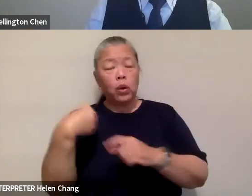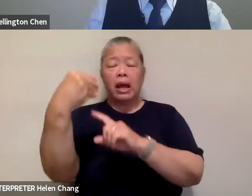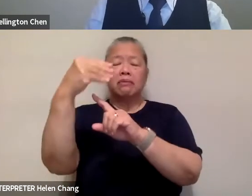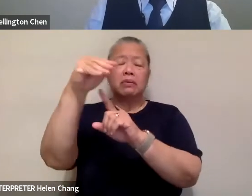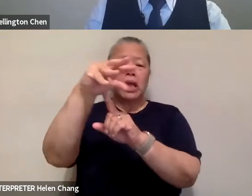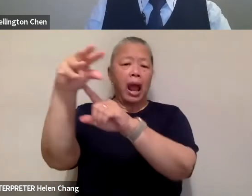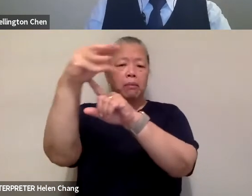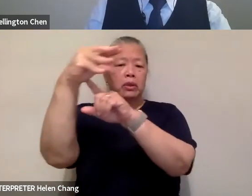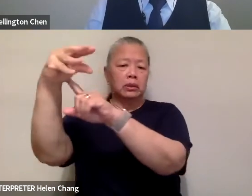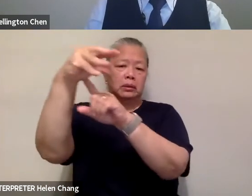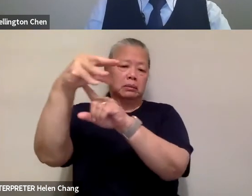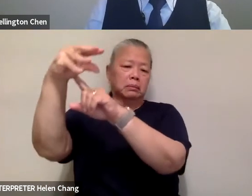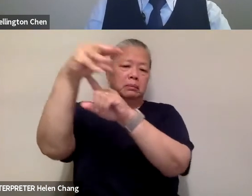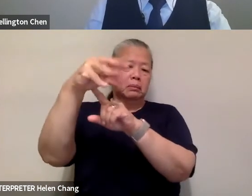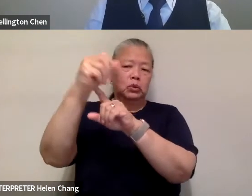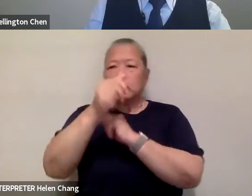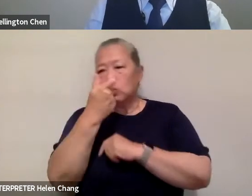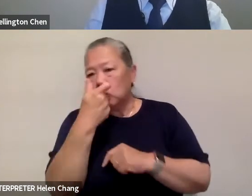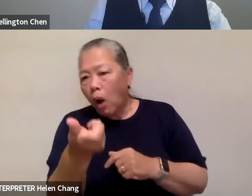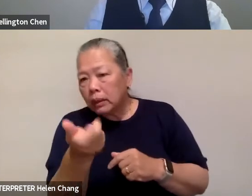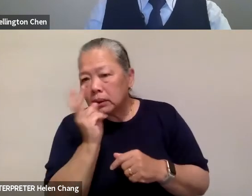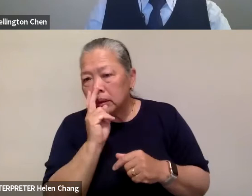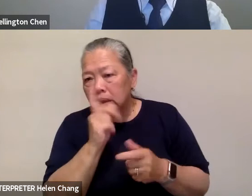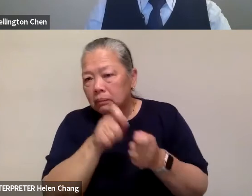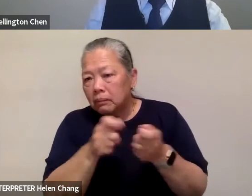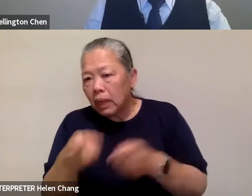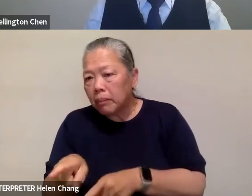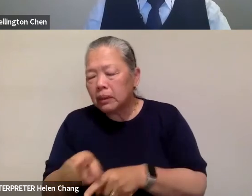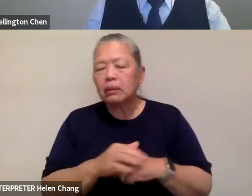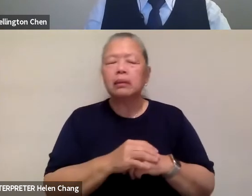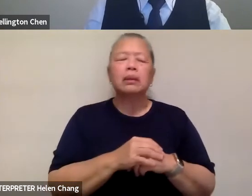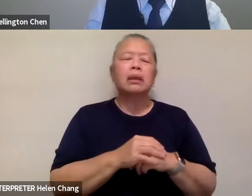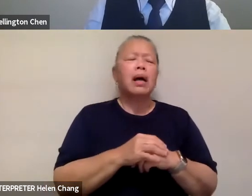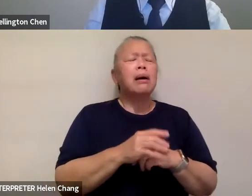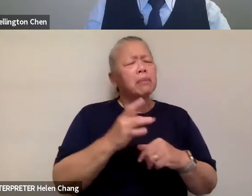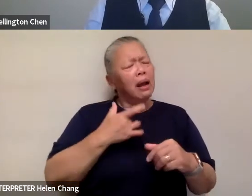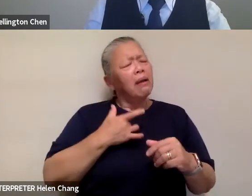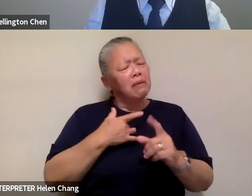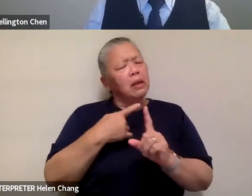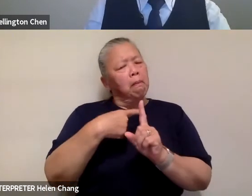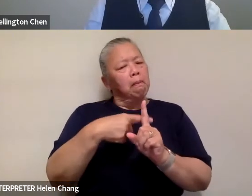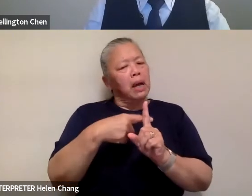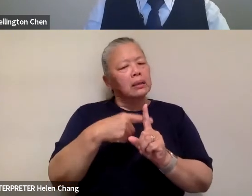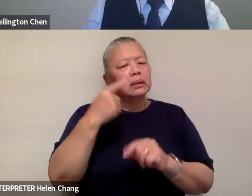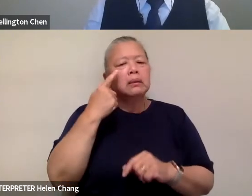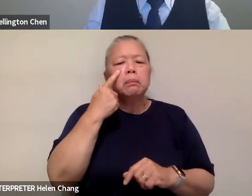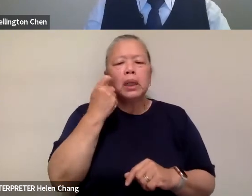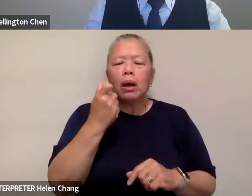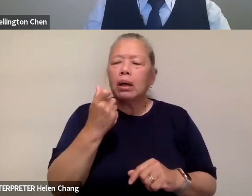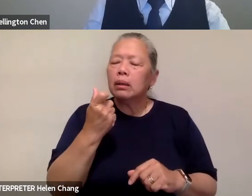But I think I've been really encouraged by seeing how this is maybe created